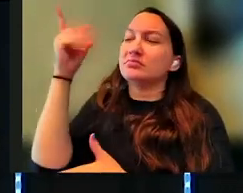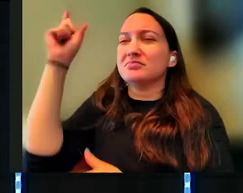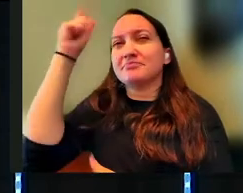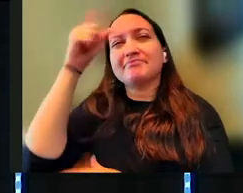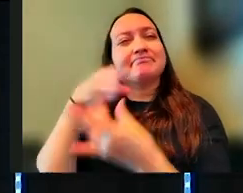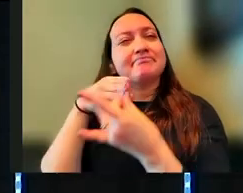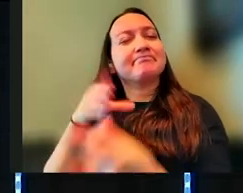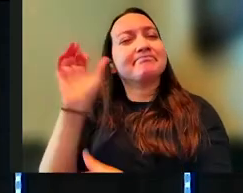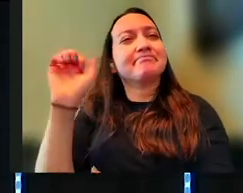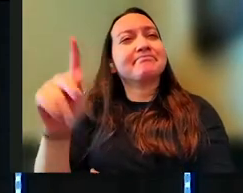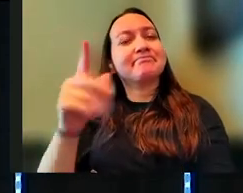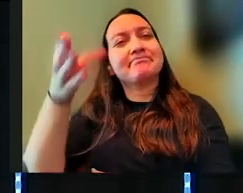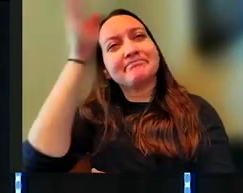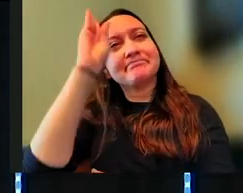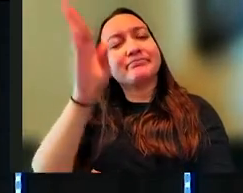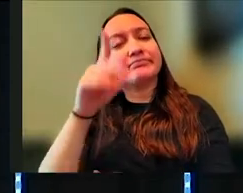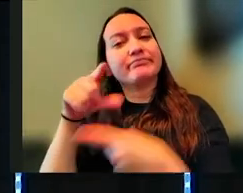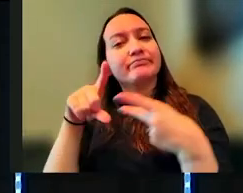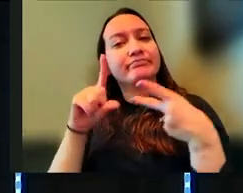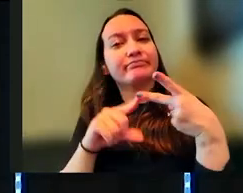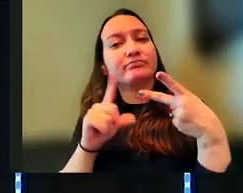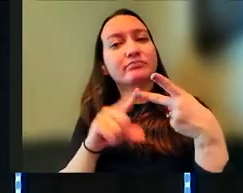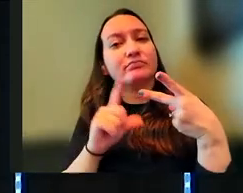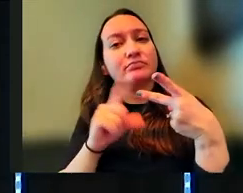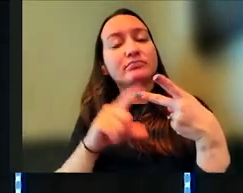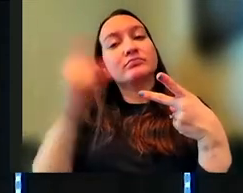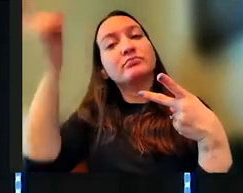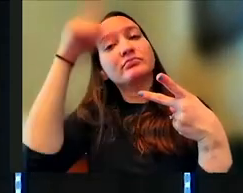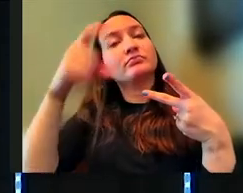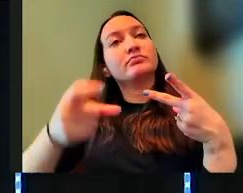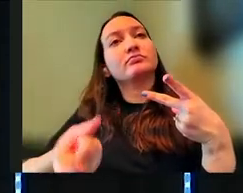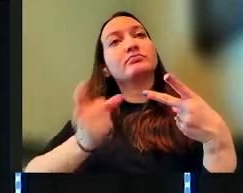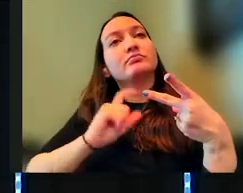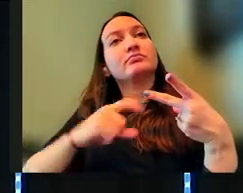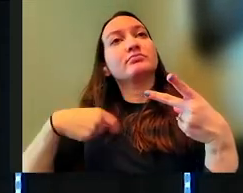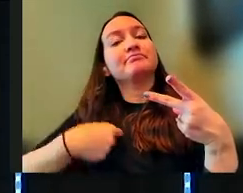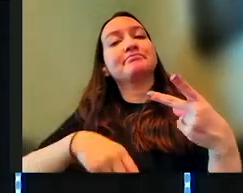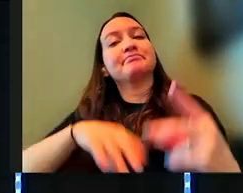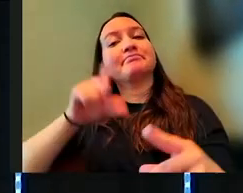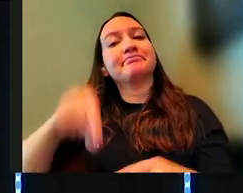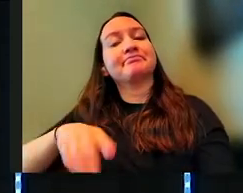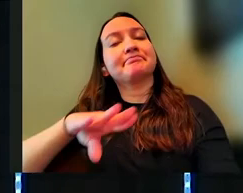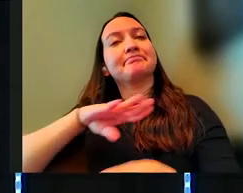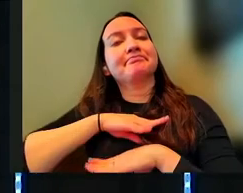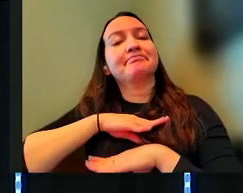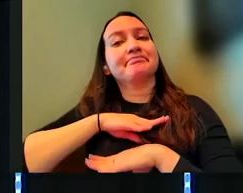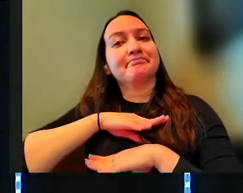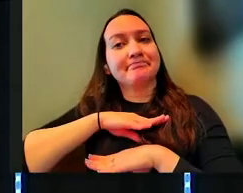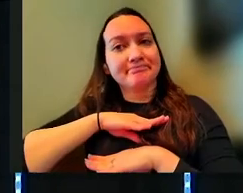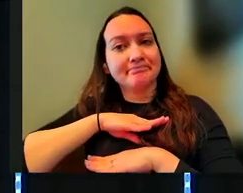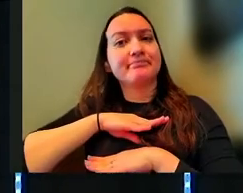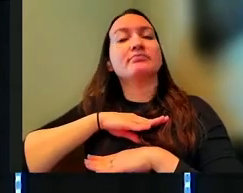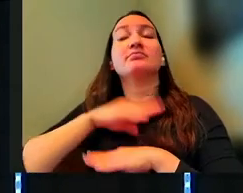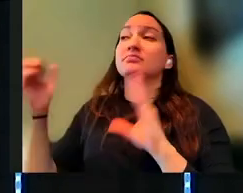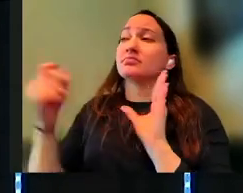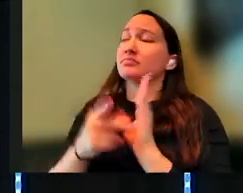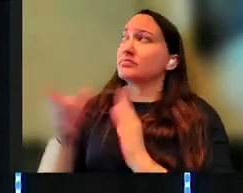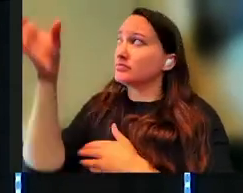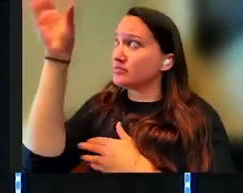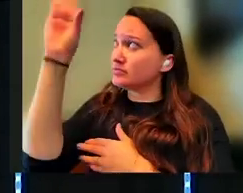back to God, and the second thing is wisdom gives us what we need, and that goes hand in hand, right? We go back to God,